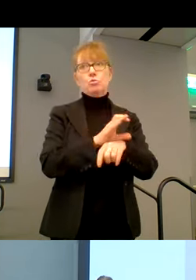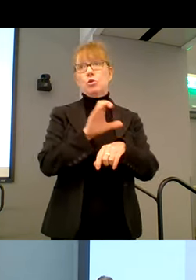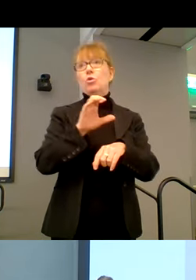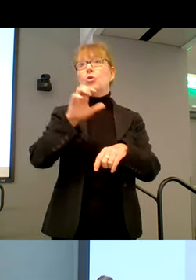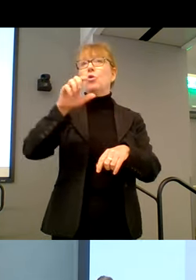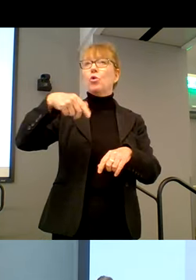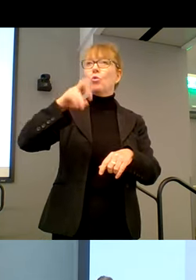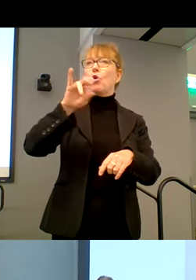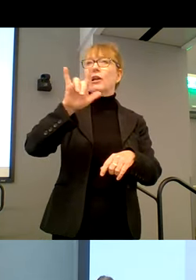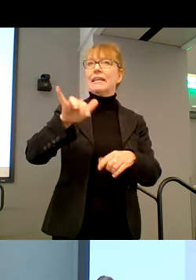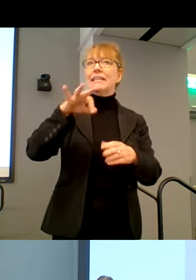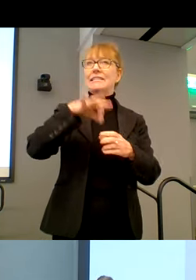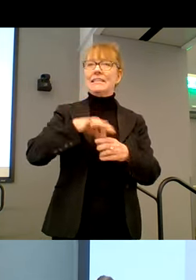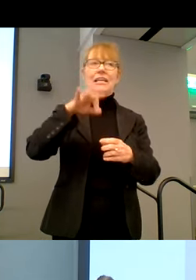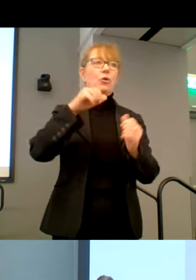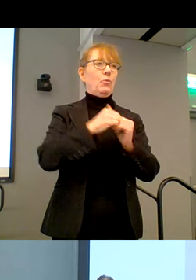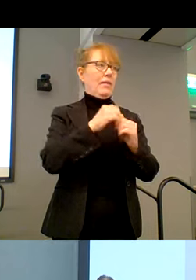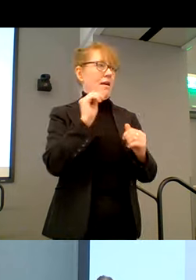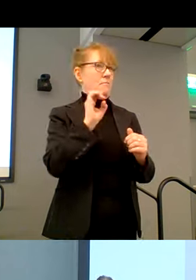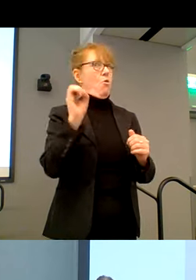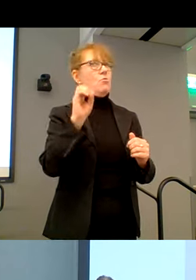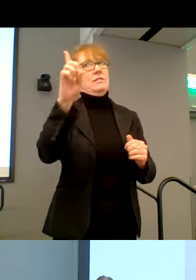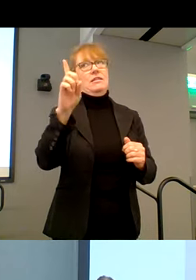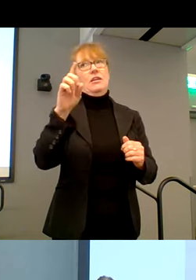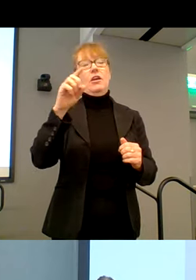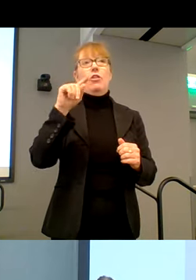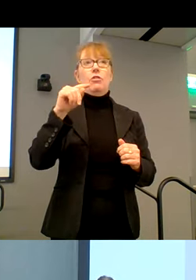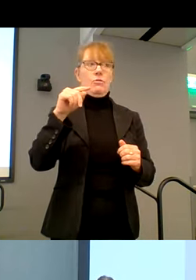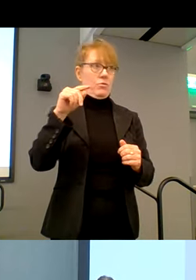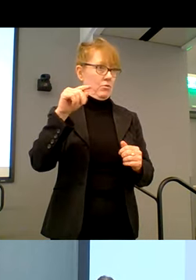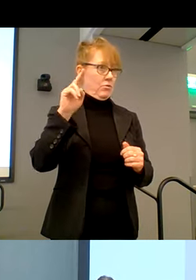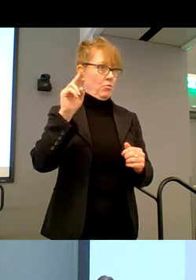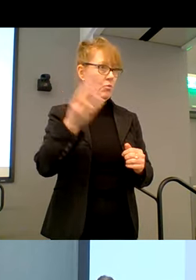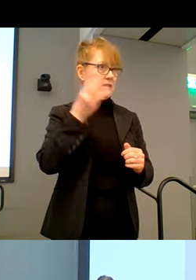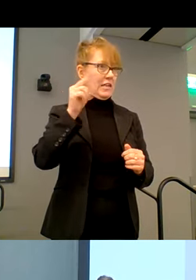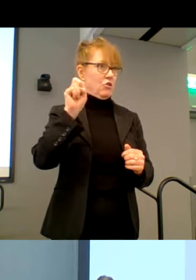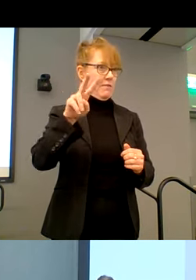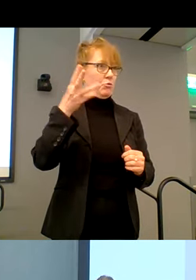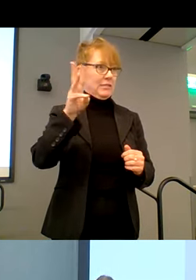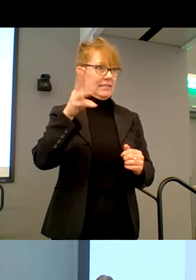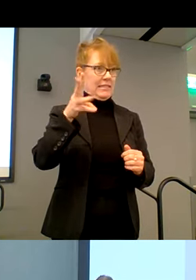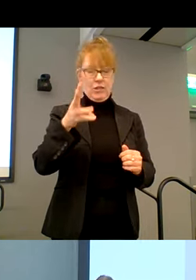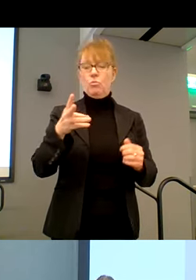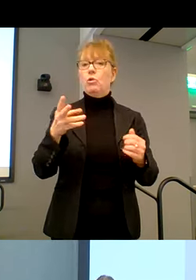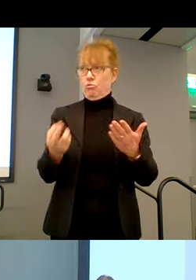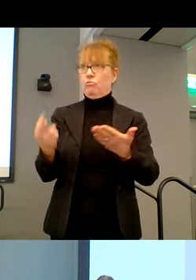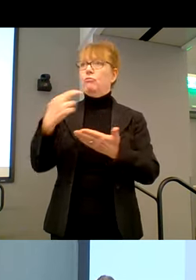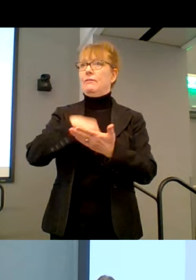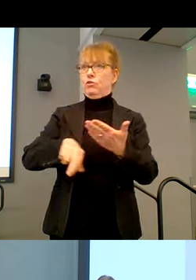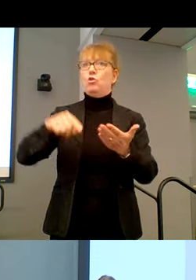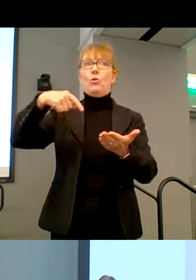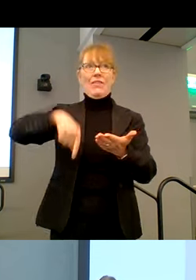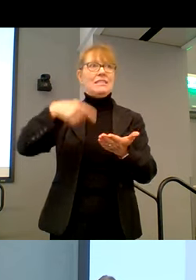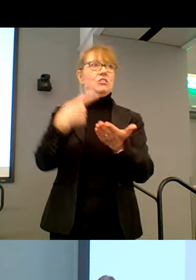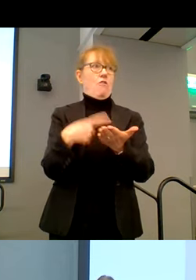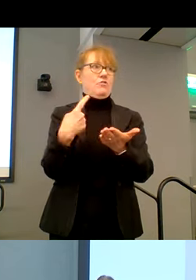MOD on Wednesday, November 16th. We will be answering your questions and continuing this conversation about digital